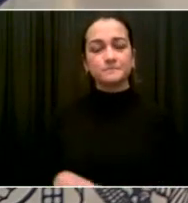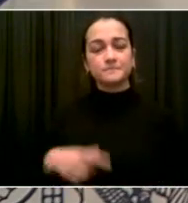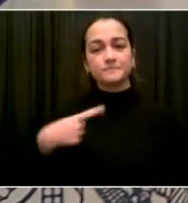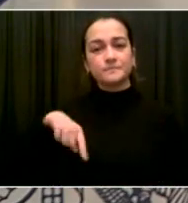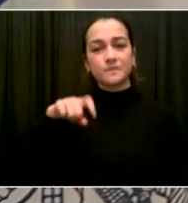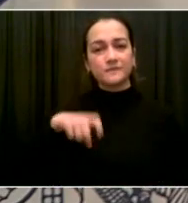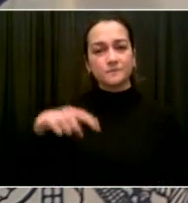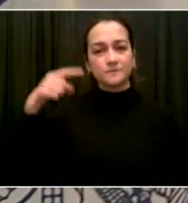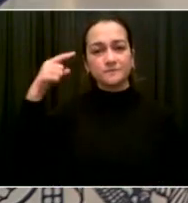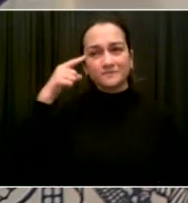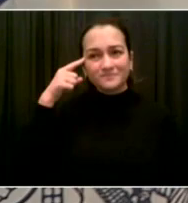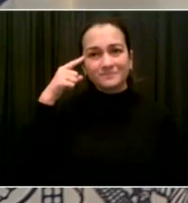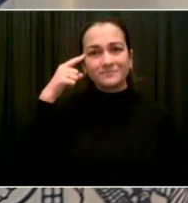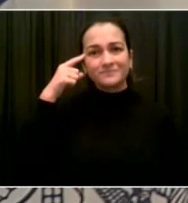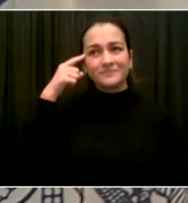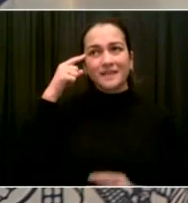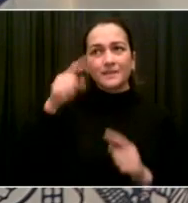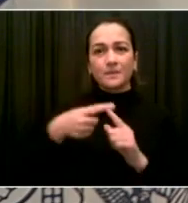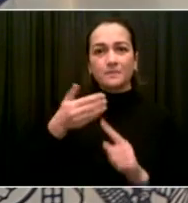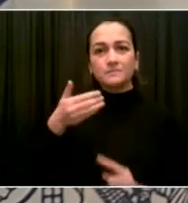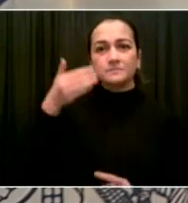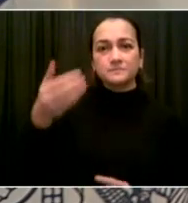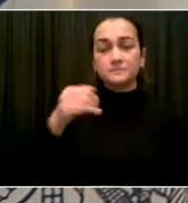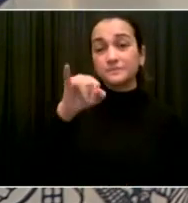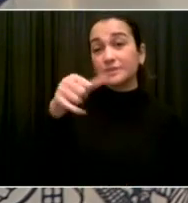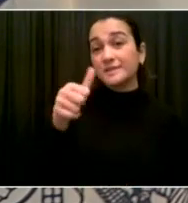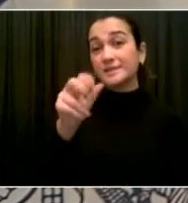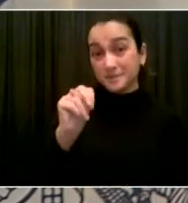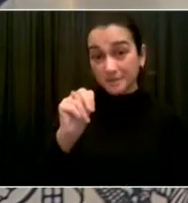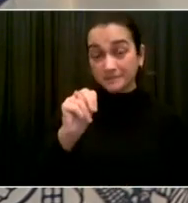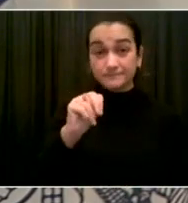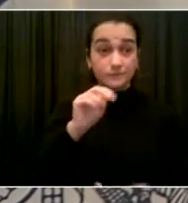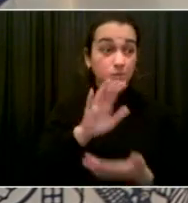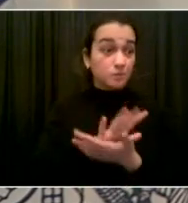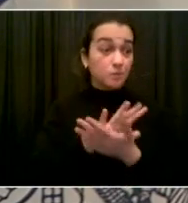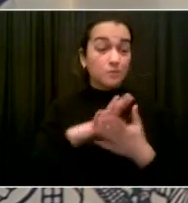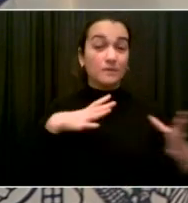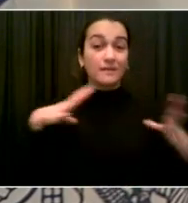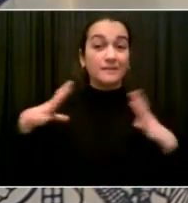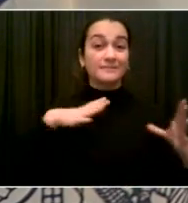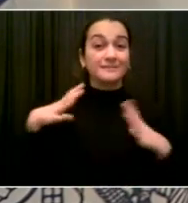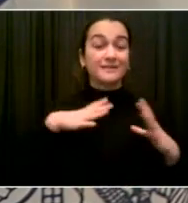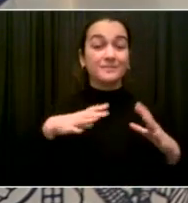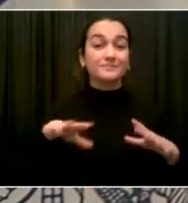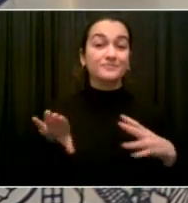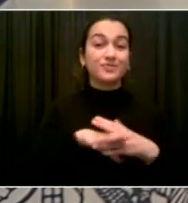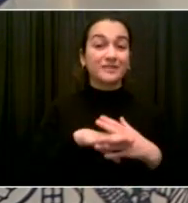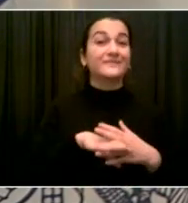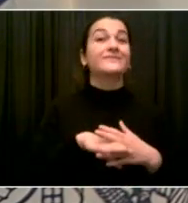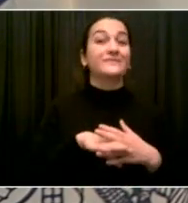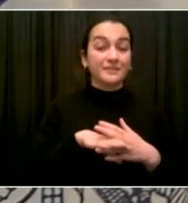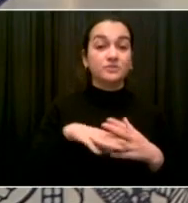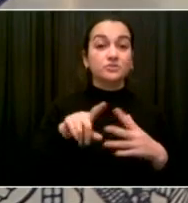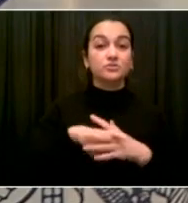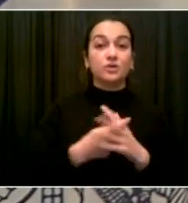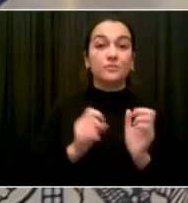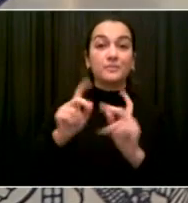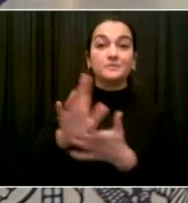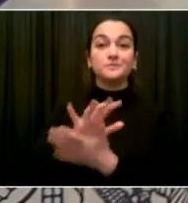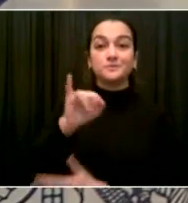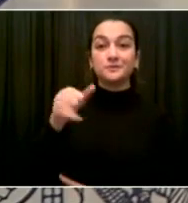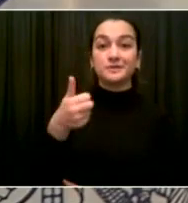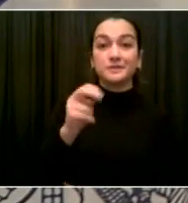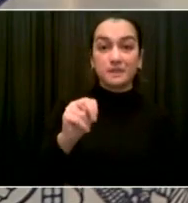several weeks of Omicron being at a very high level. But then based on everything we're seeing now, by the end of January,